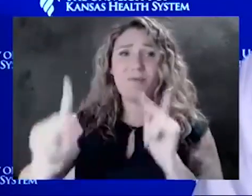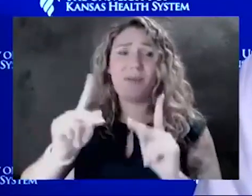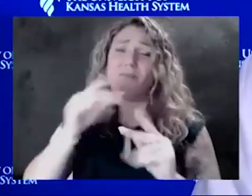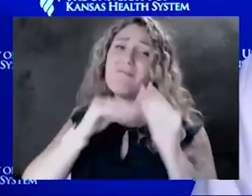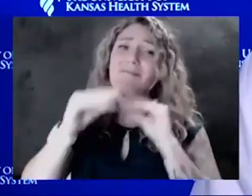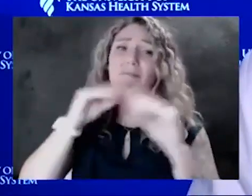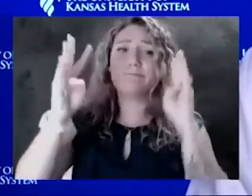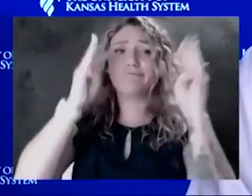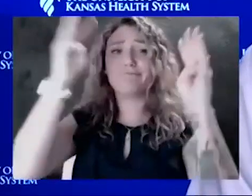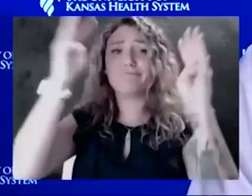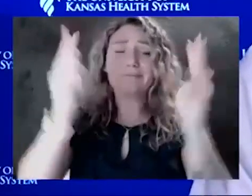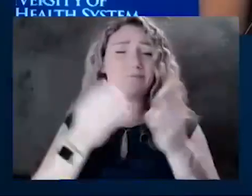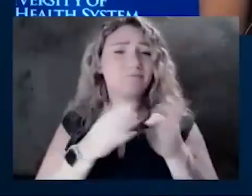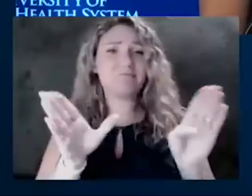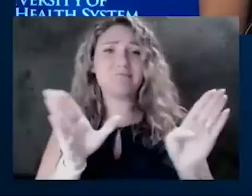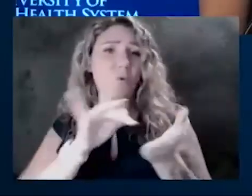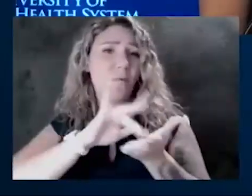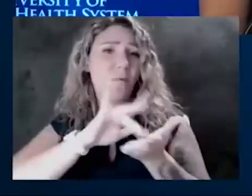in general.